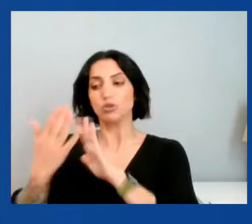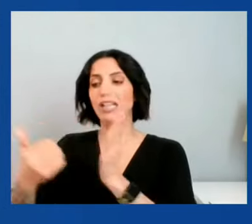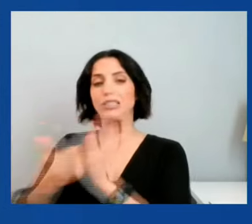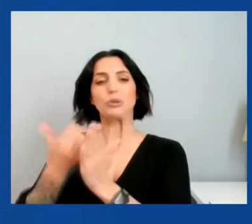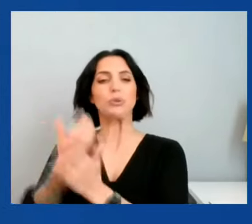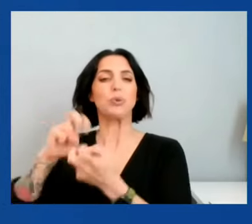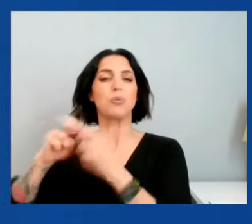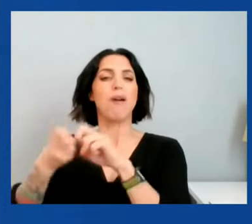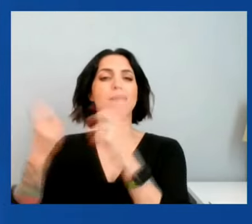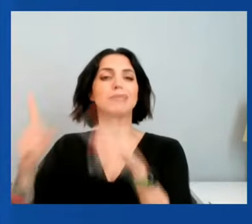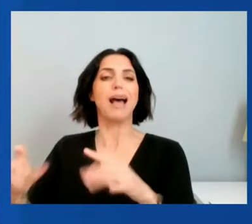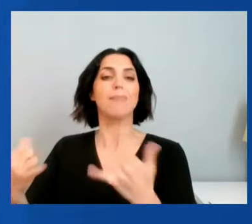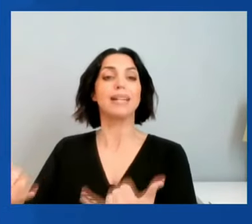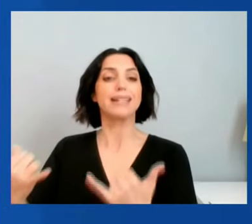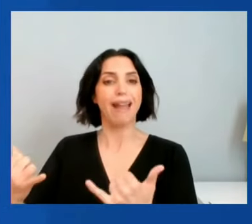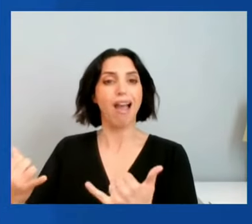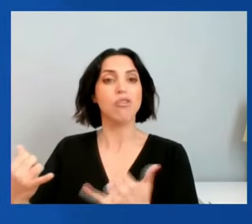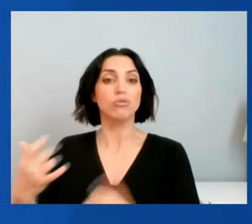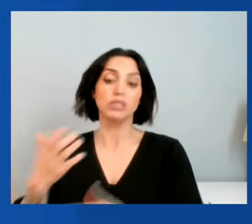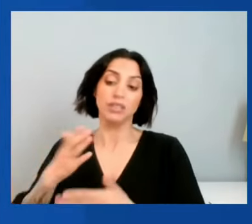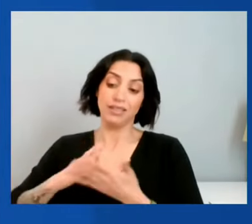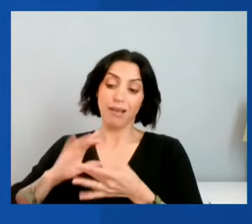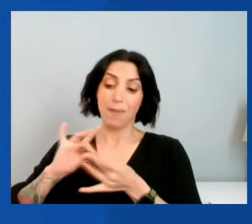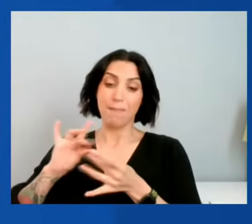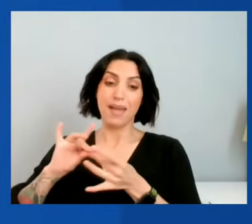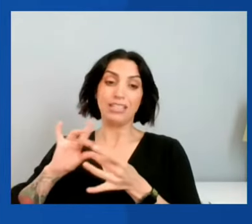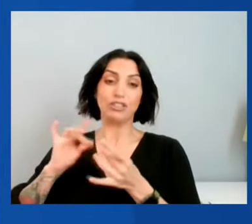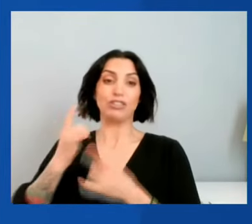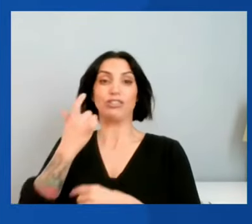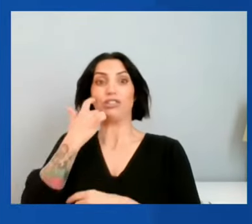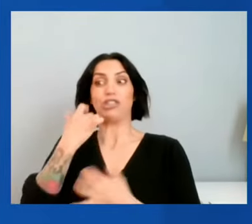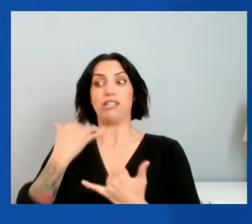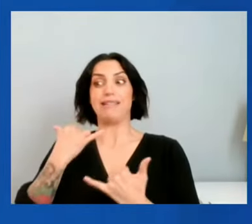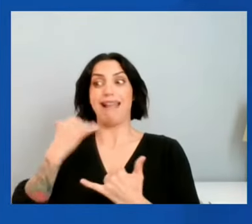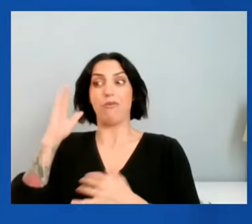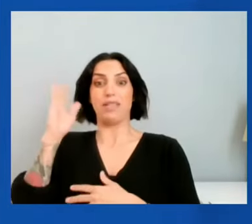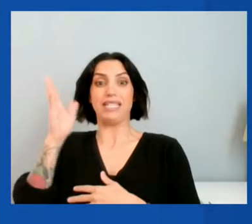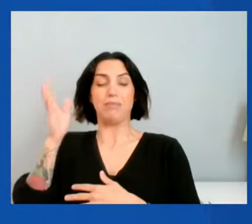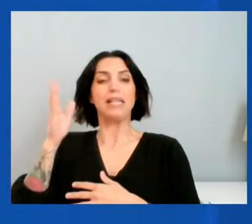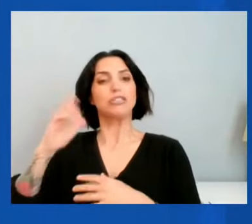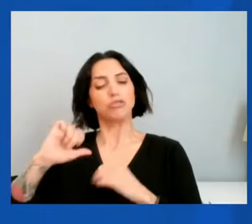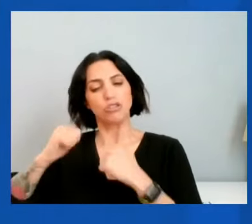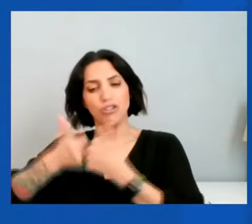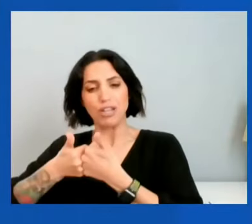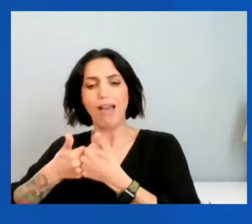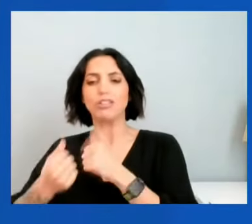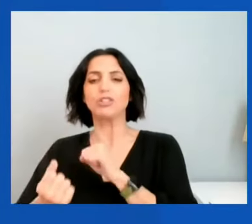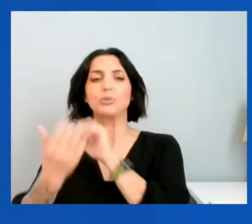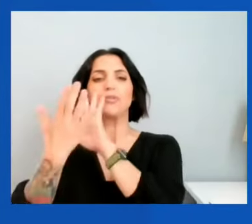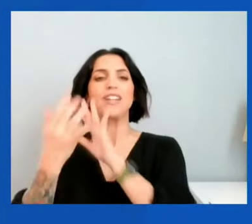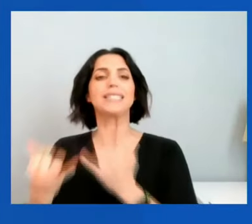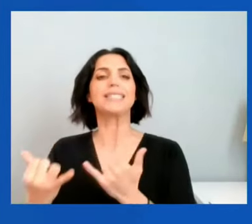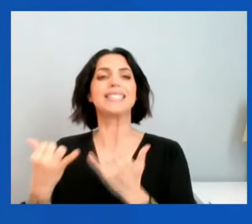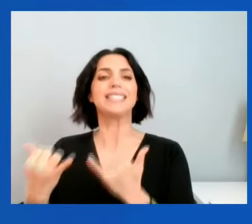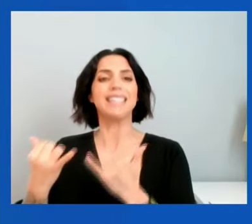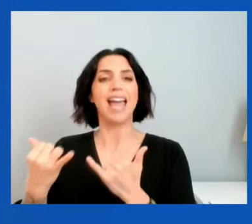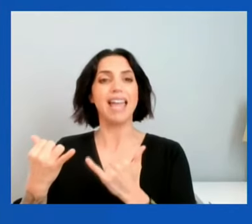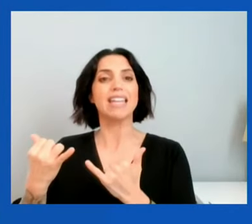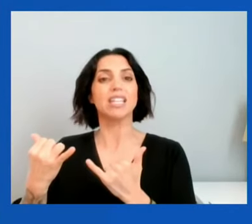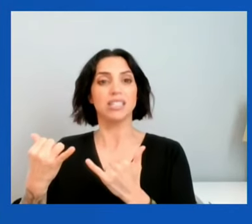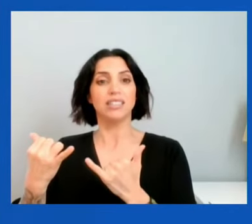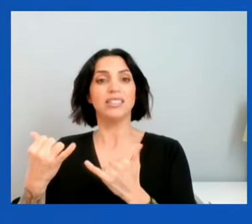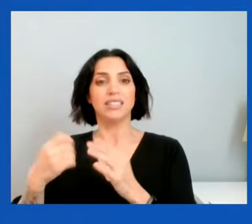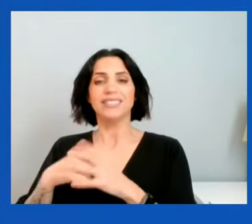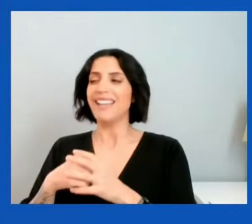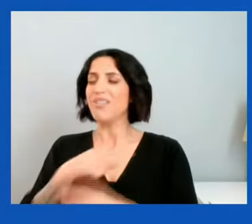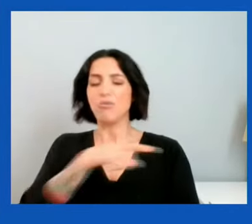in this speech, that are really challenges that we face today, and these institutions were